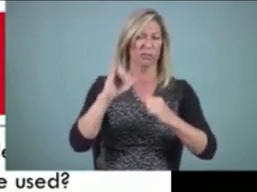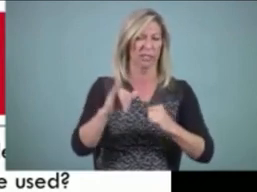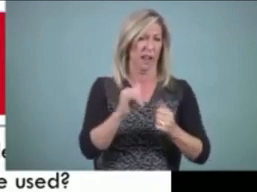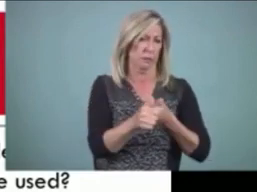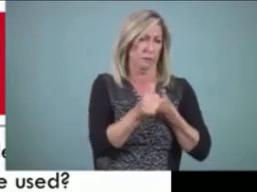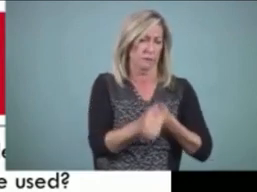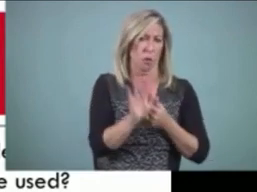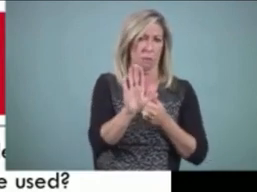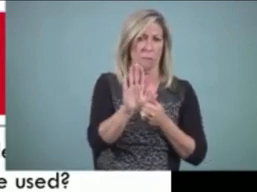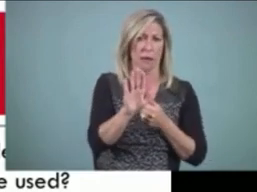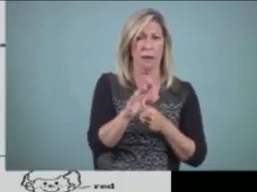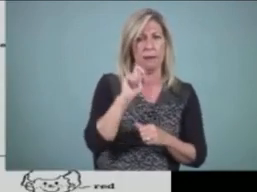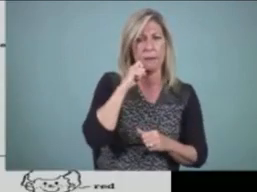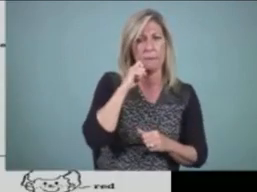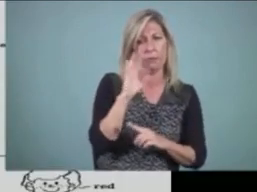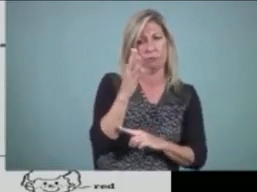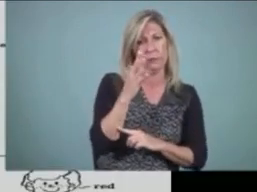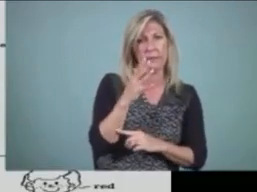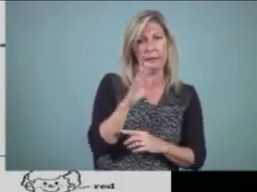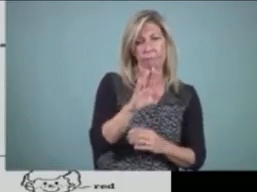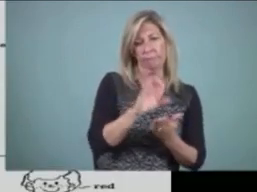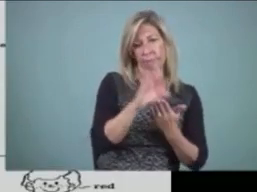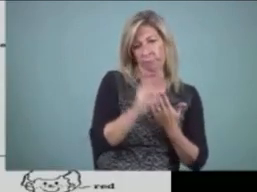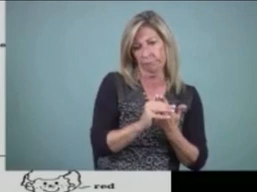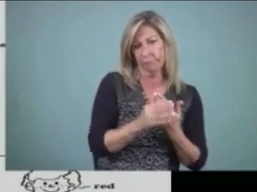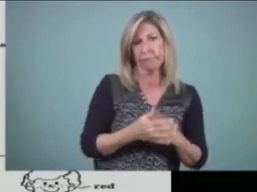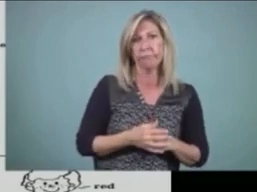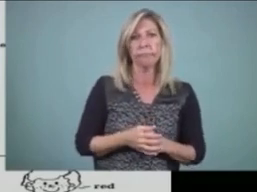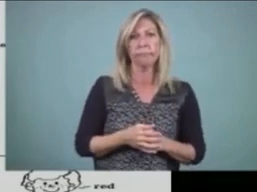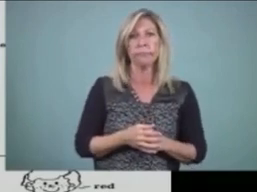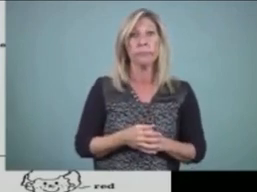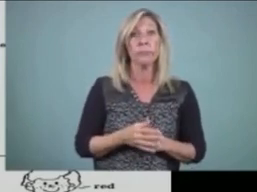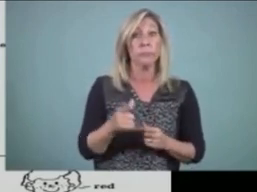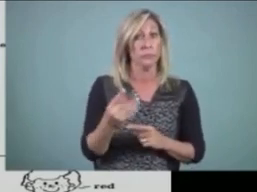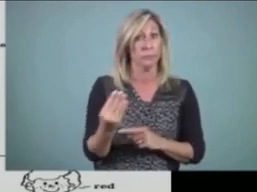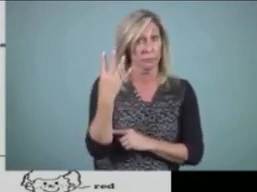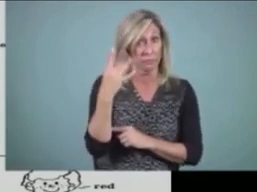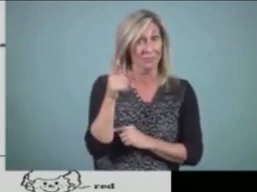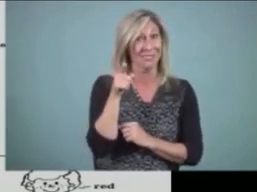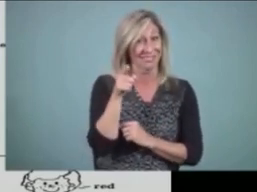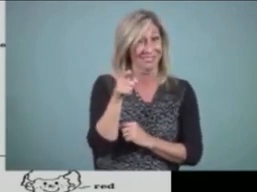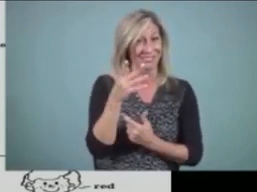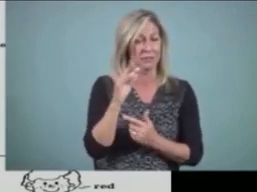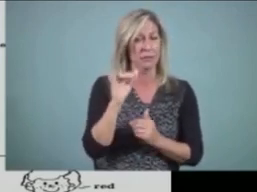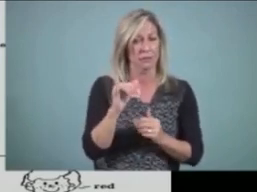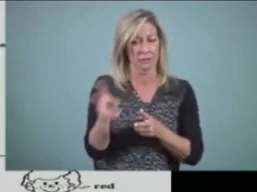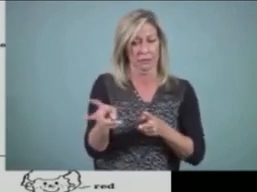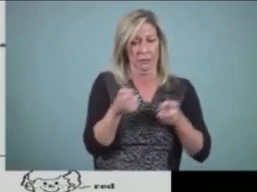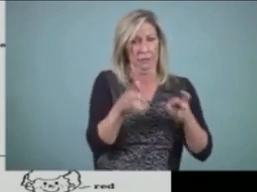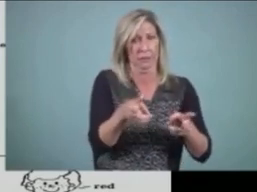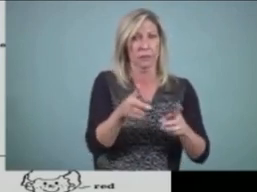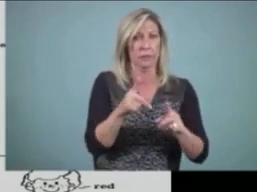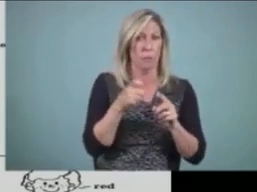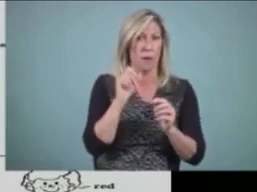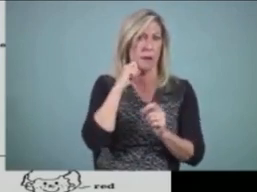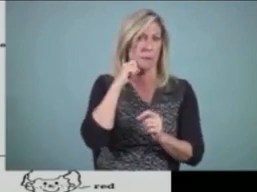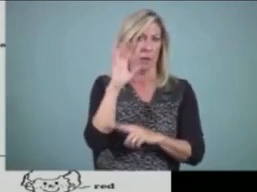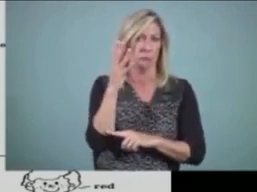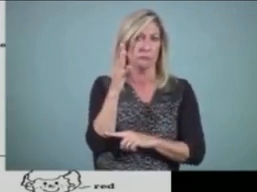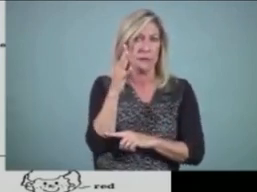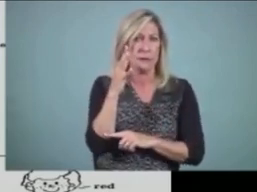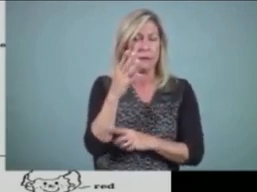next slide, you'll see an example of a page from the AppleTree program that you can see where kids are really writing very